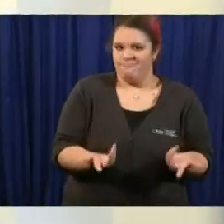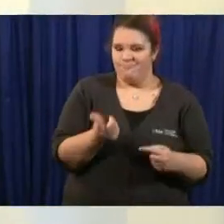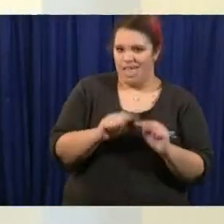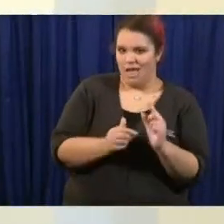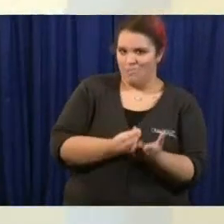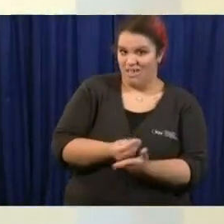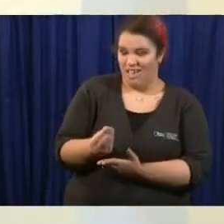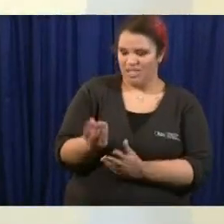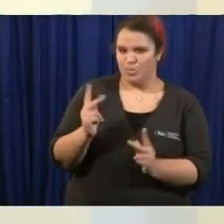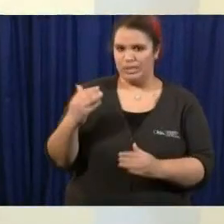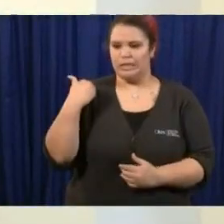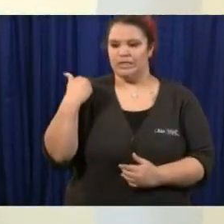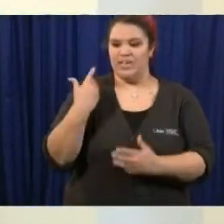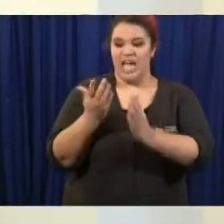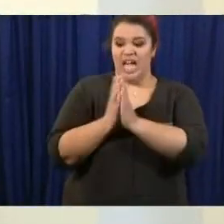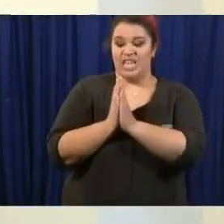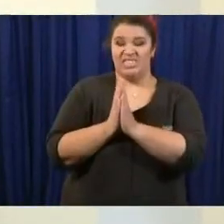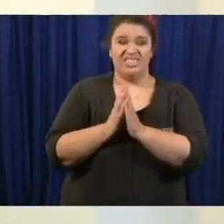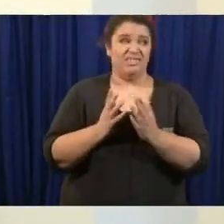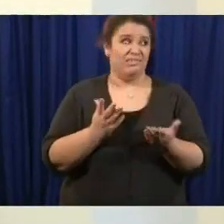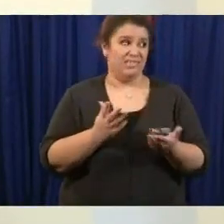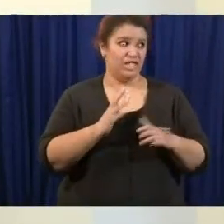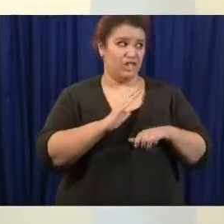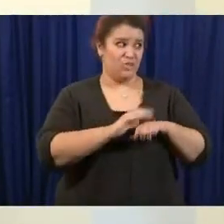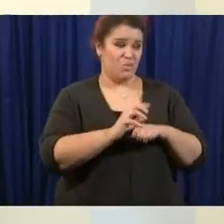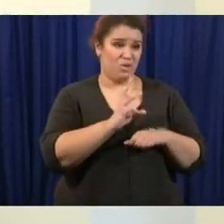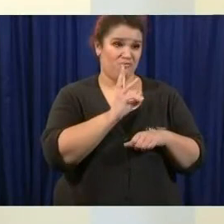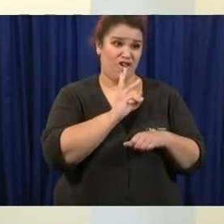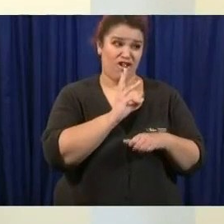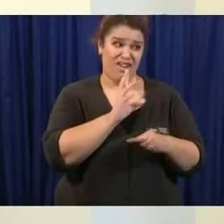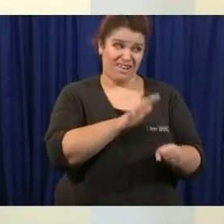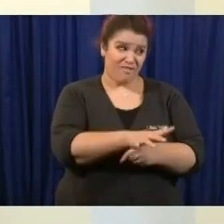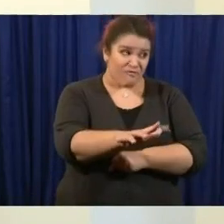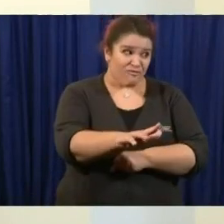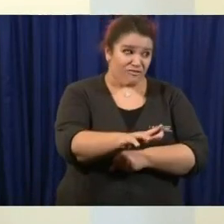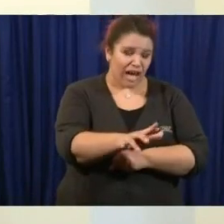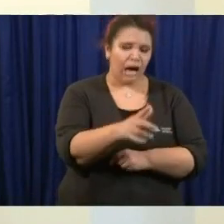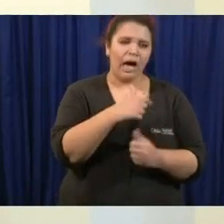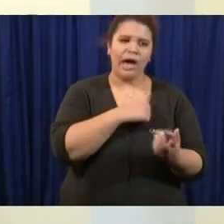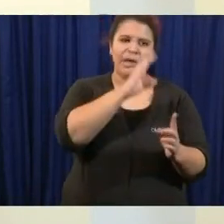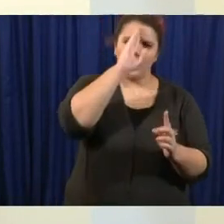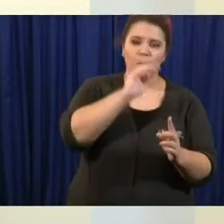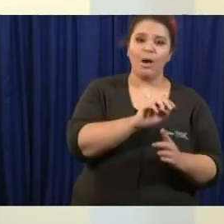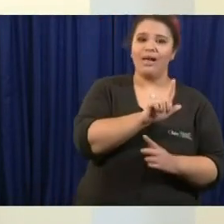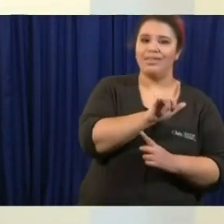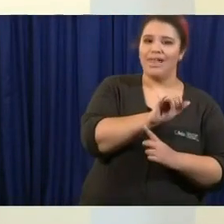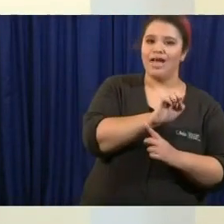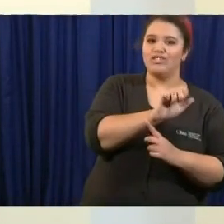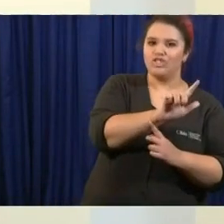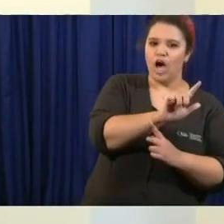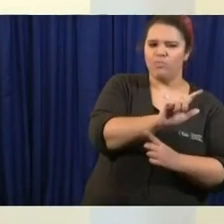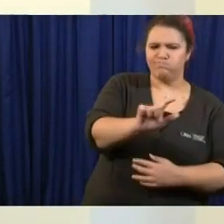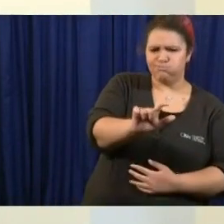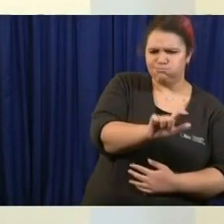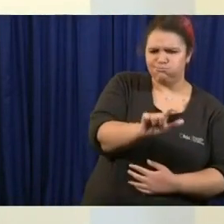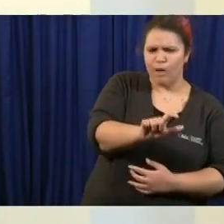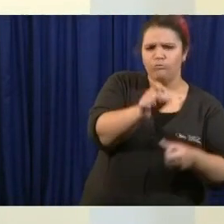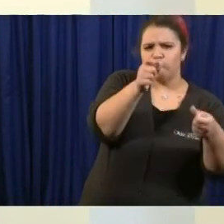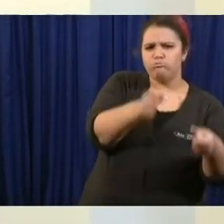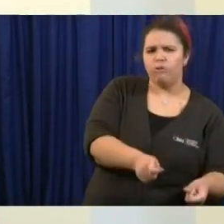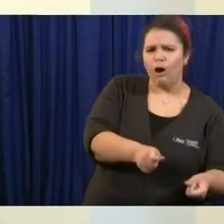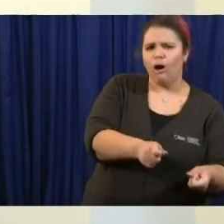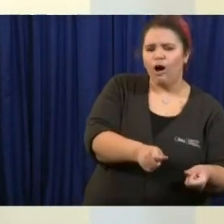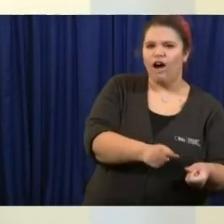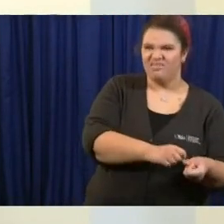um will soap and water suffice being that it doesn't kill off as effectively as like all that stuff that dr weir was talking about last